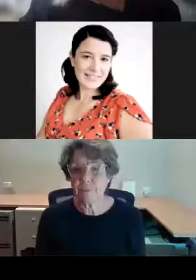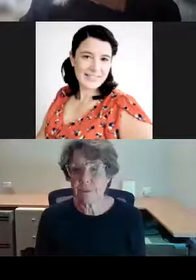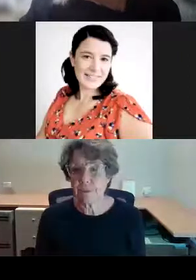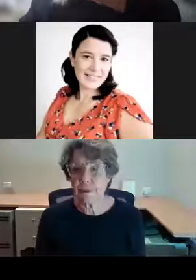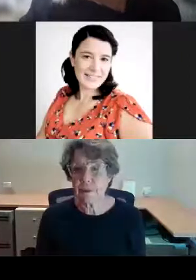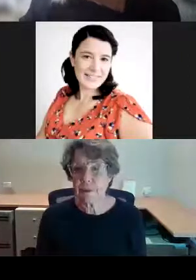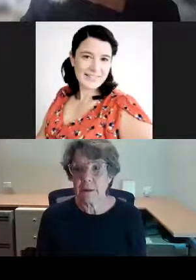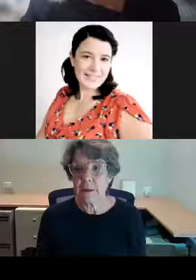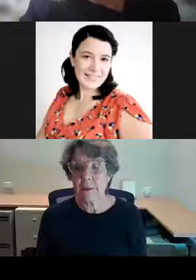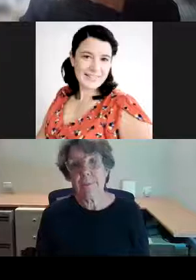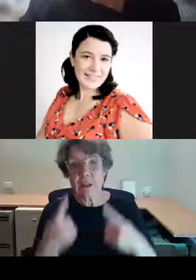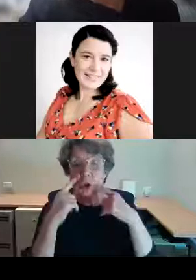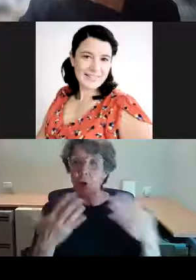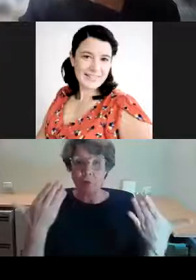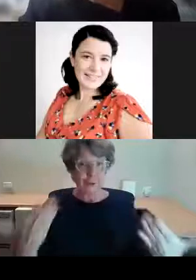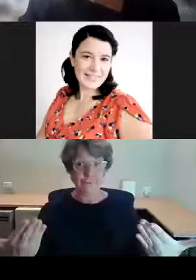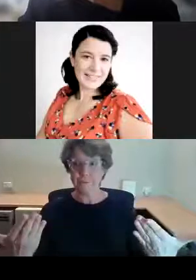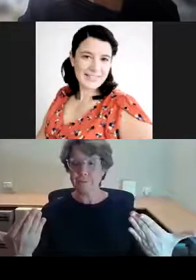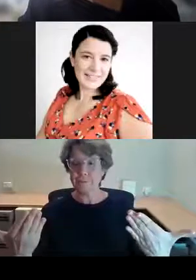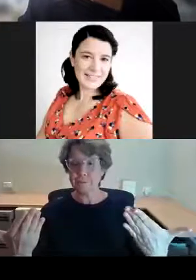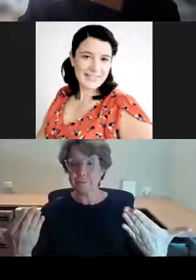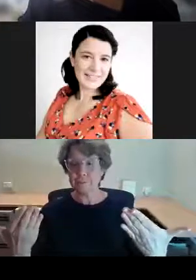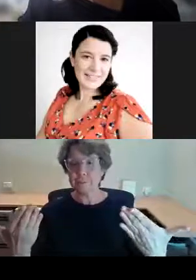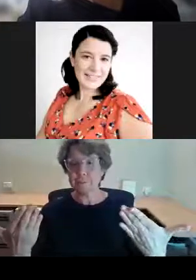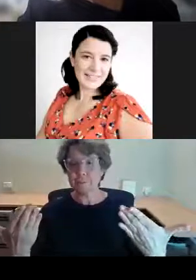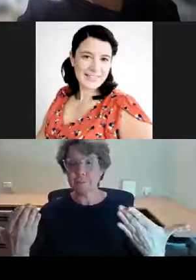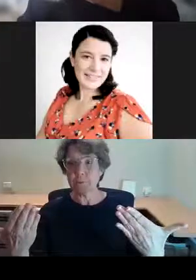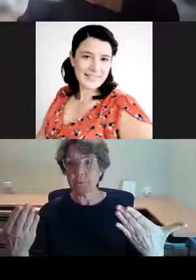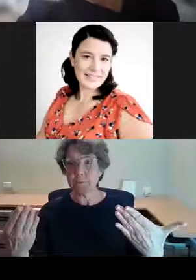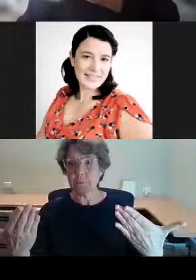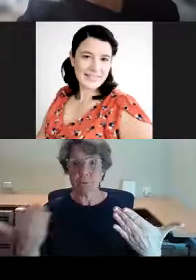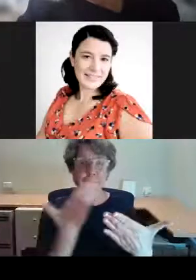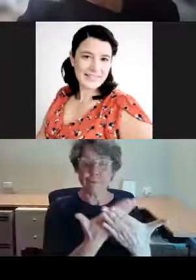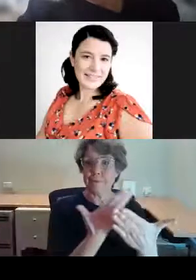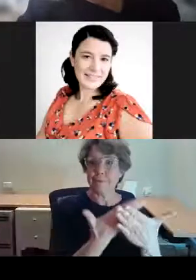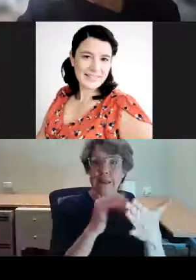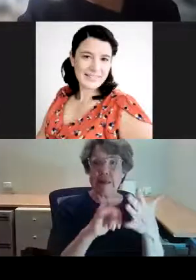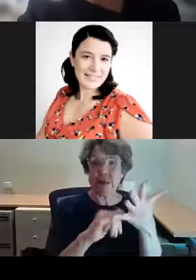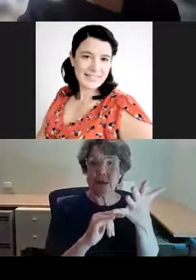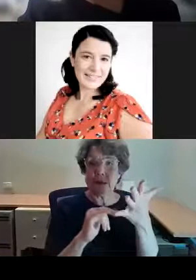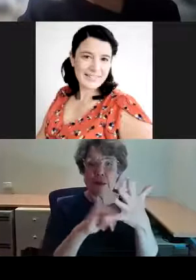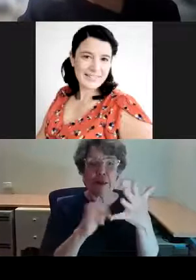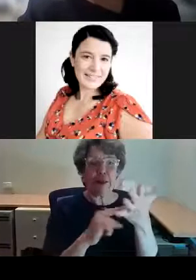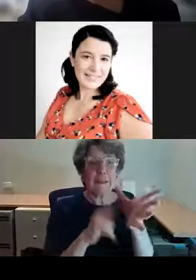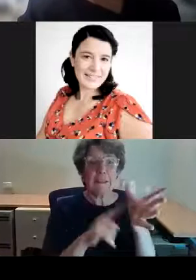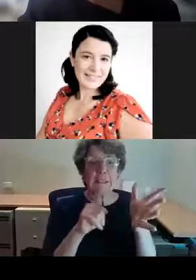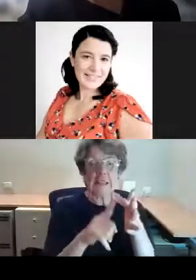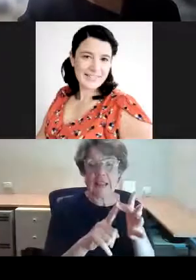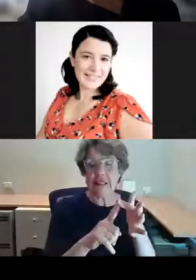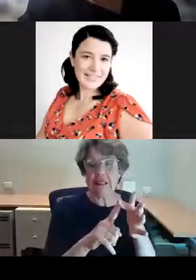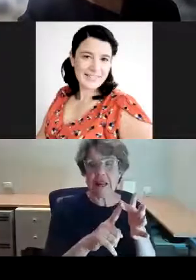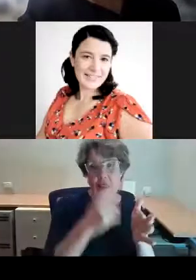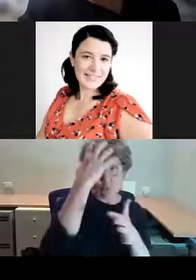that idea of the sort of state and crown responsibilities